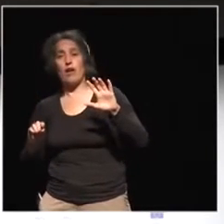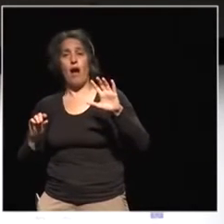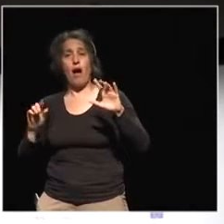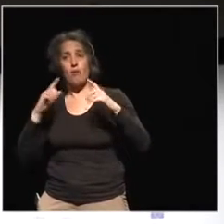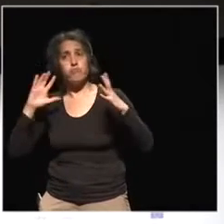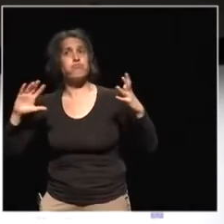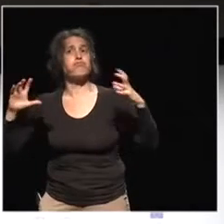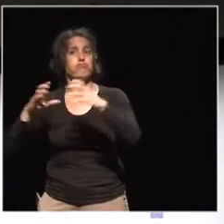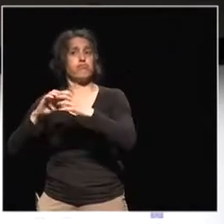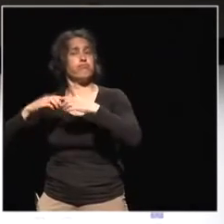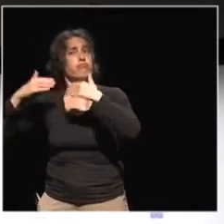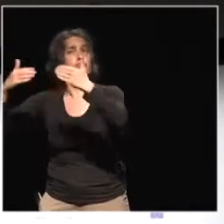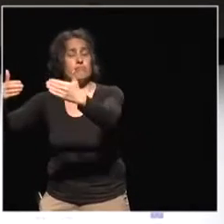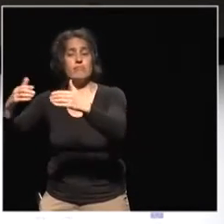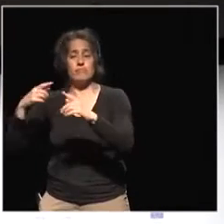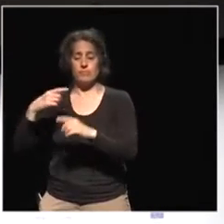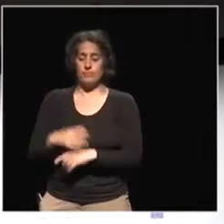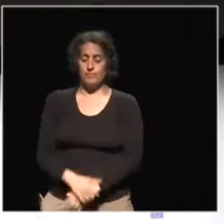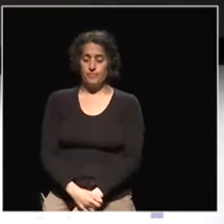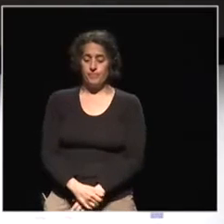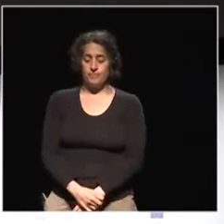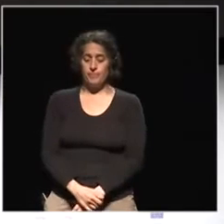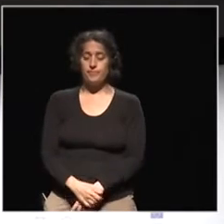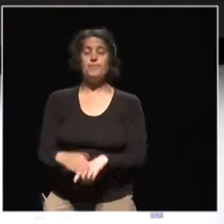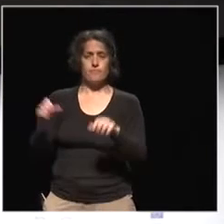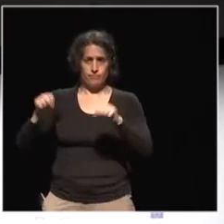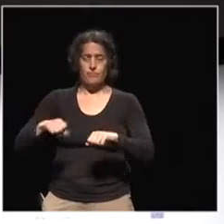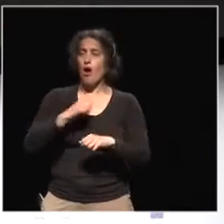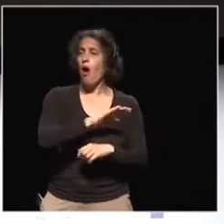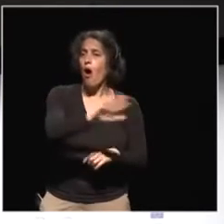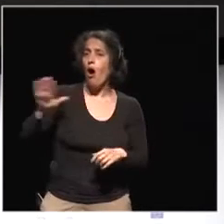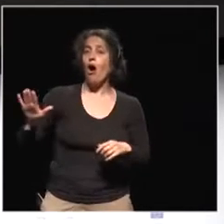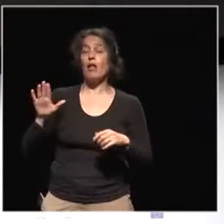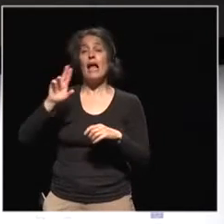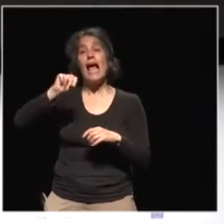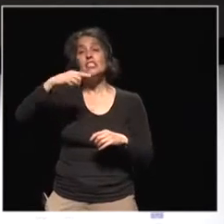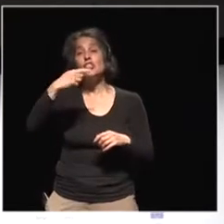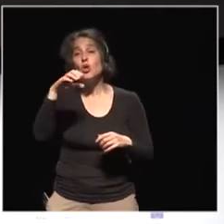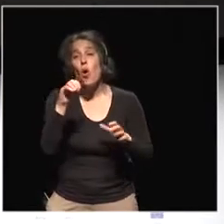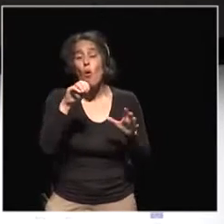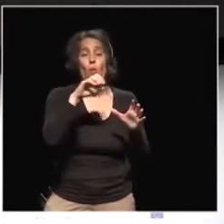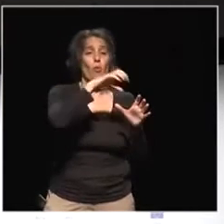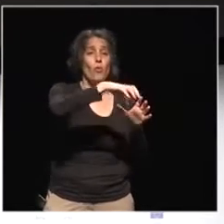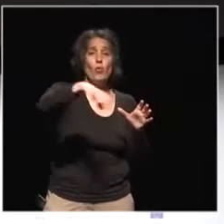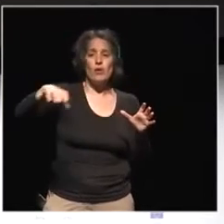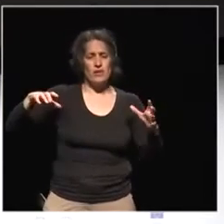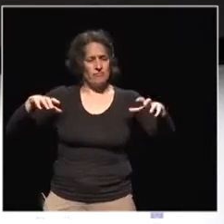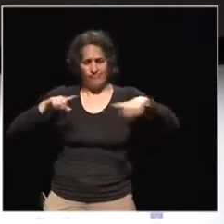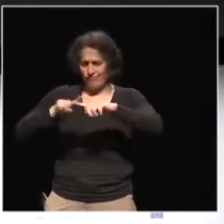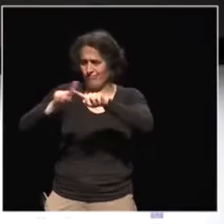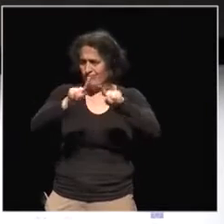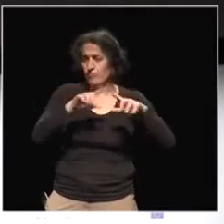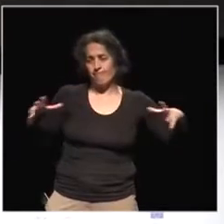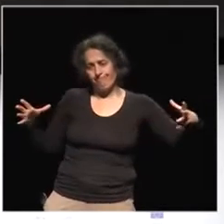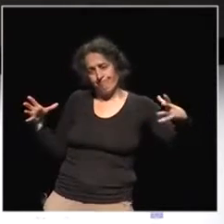It's very important now that everybody, every NGO has to come into a single movement. This